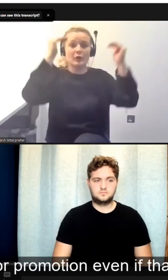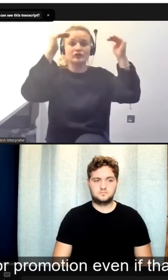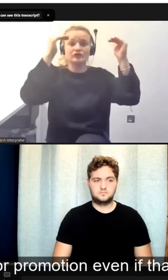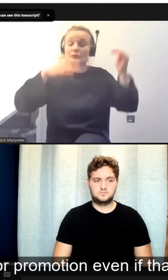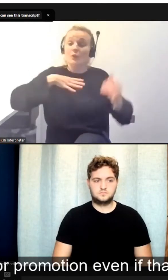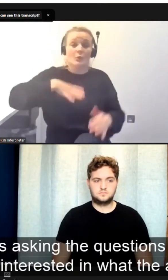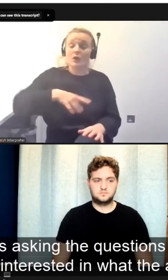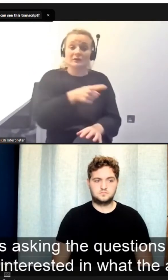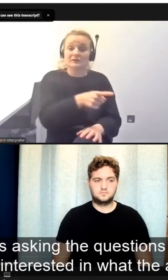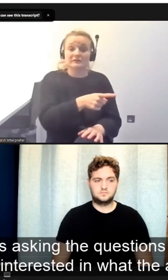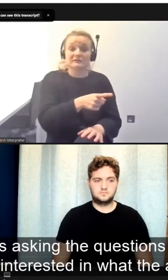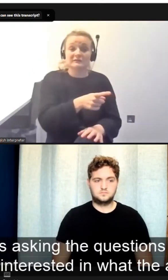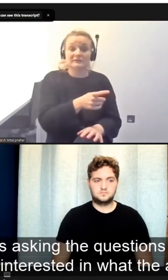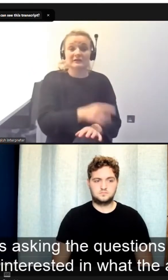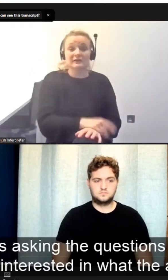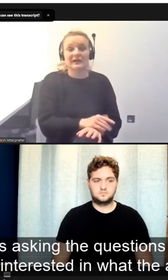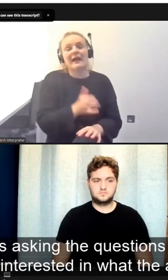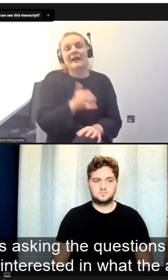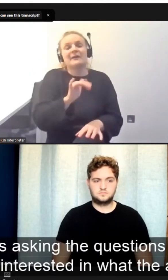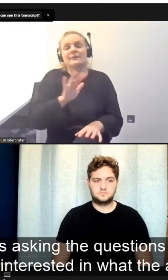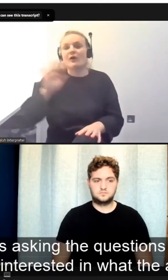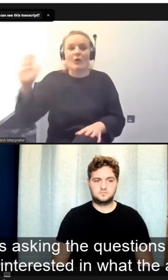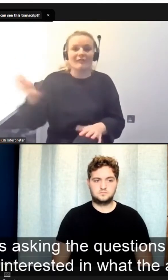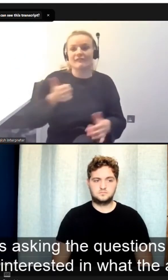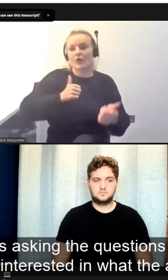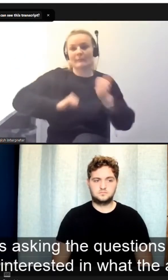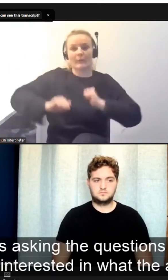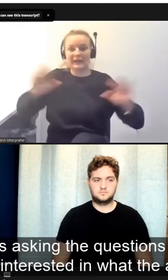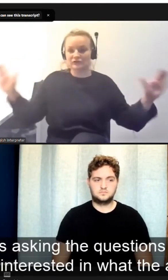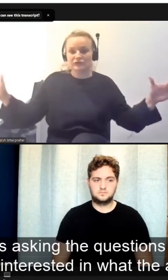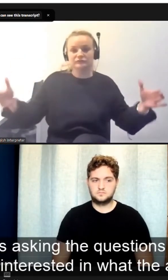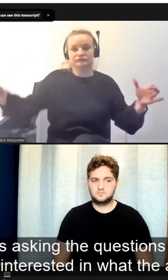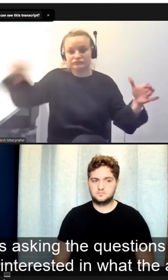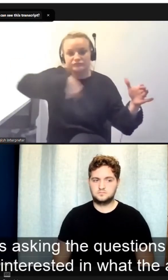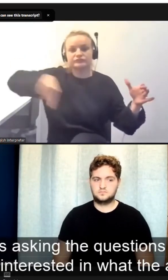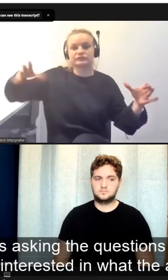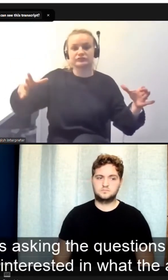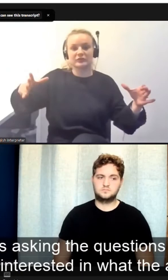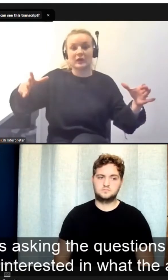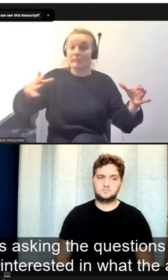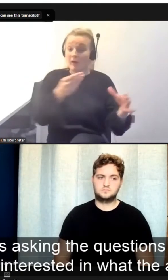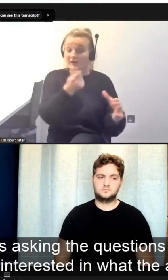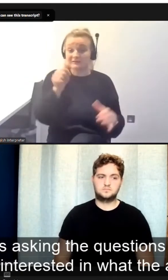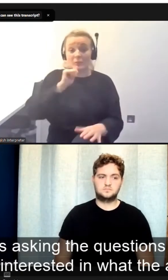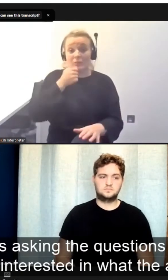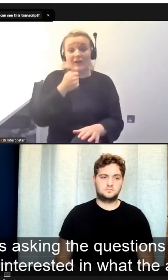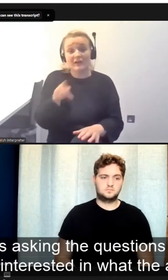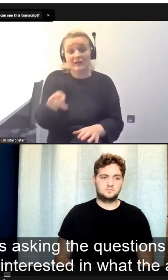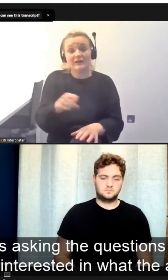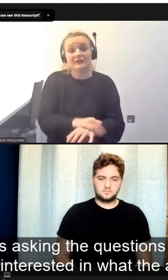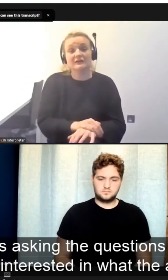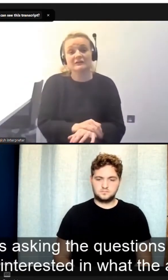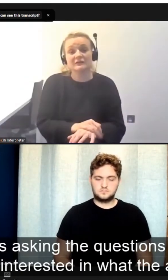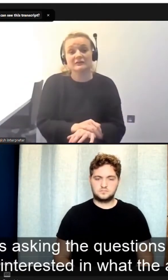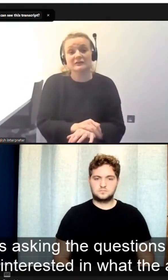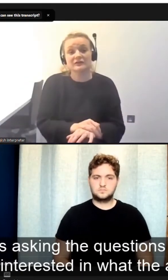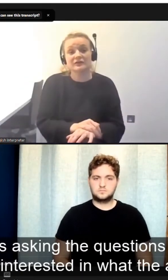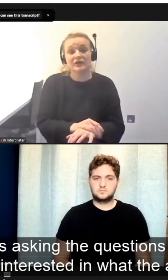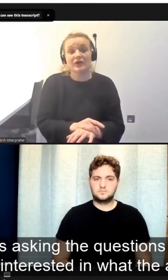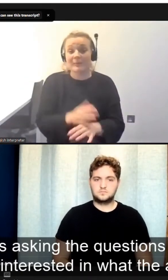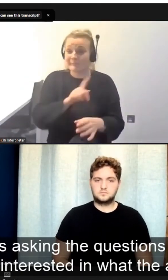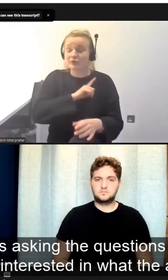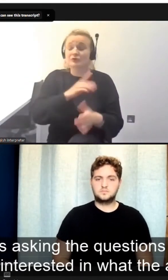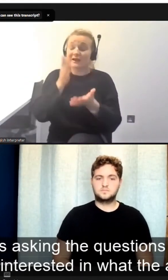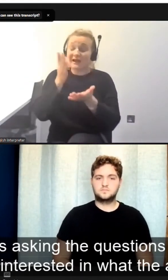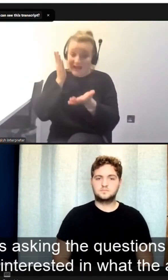true, you know, of the whole population. So it's asking the questions, but not in a way where you're genuinely interested